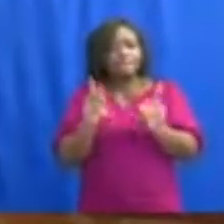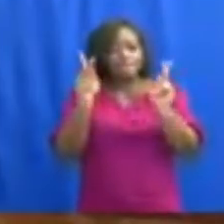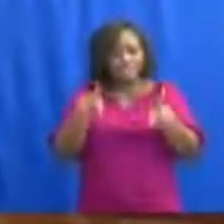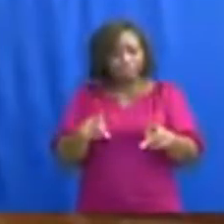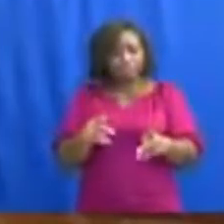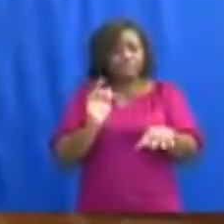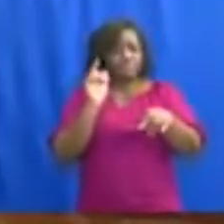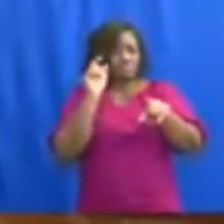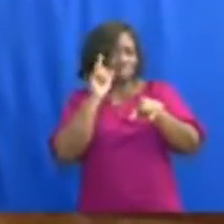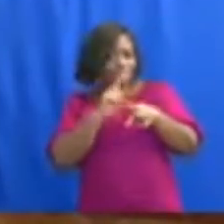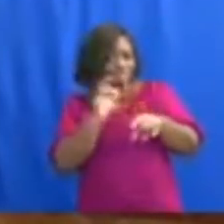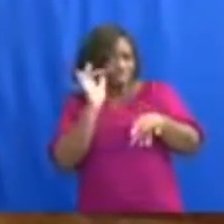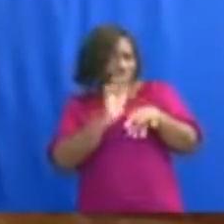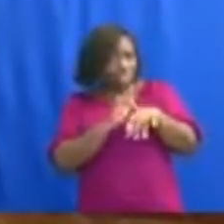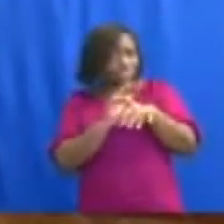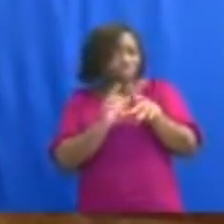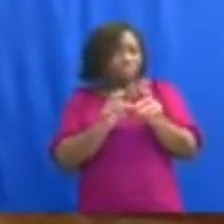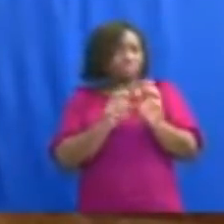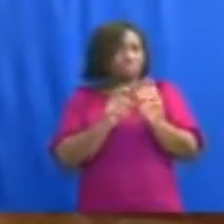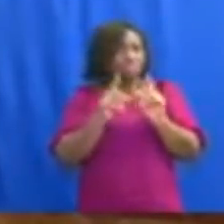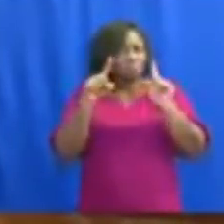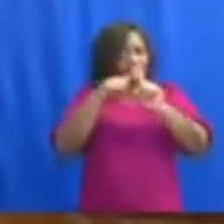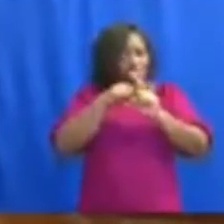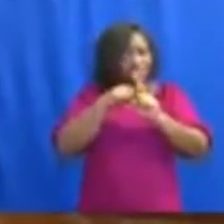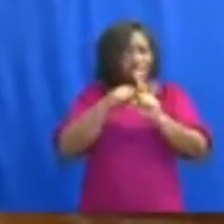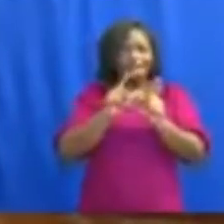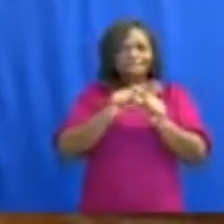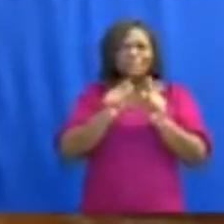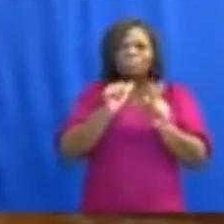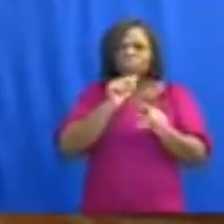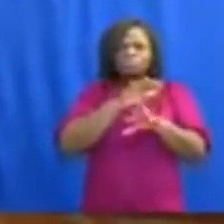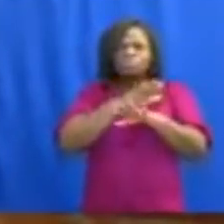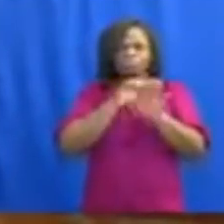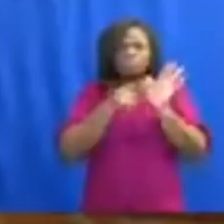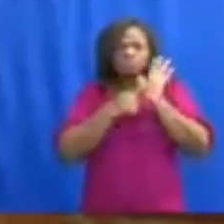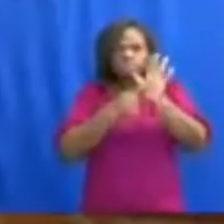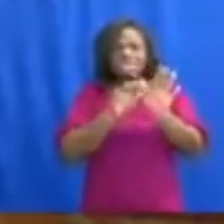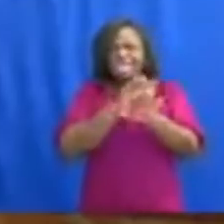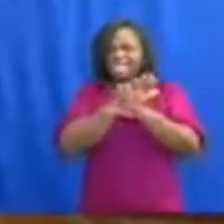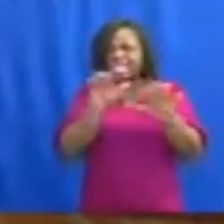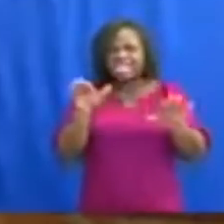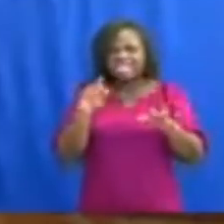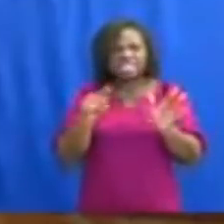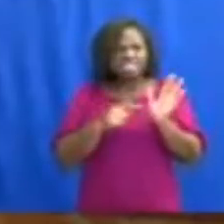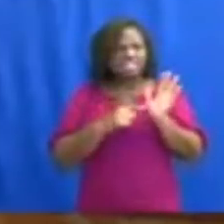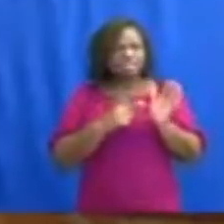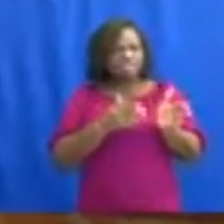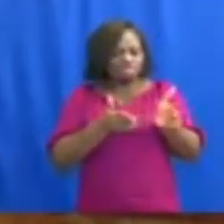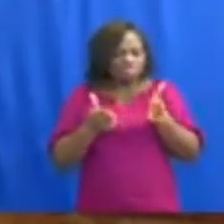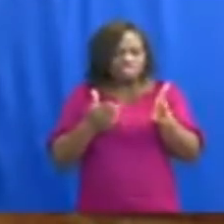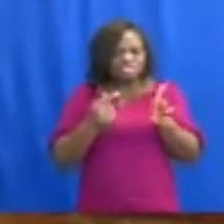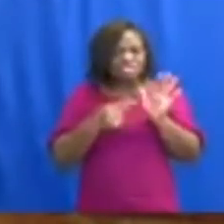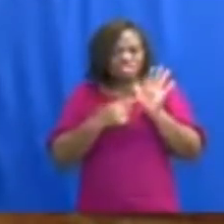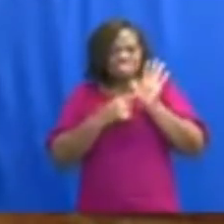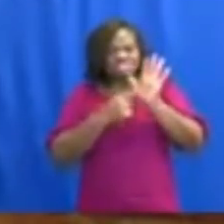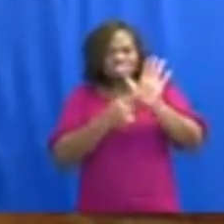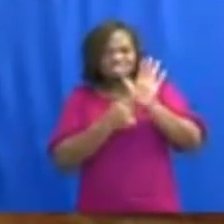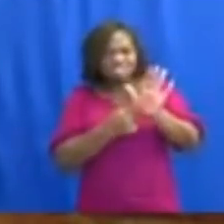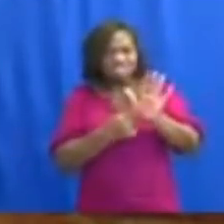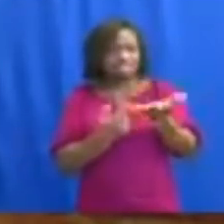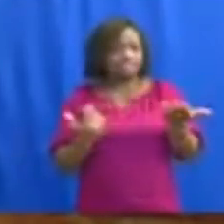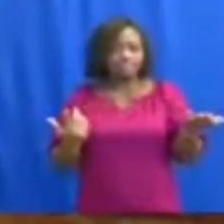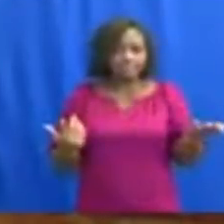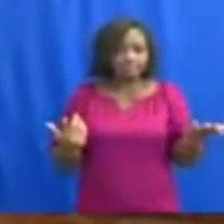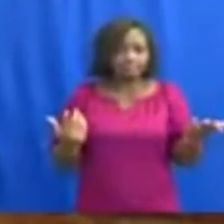positive for the virus, but are not exhibiting any symptoms after 14 days, quote,